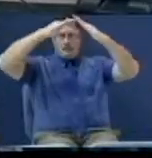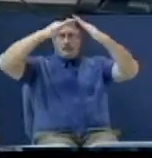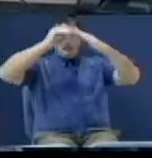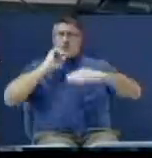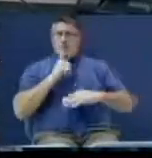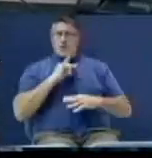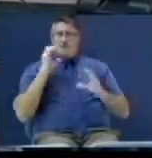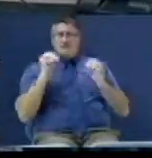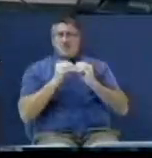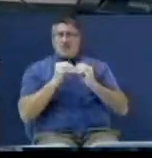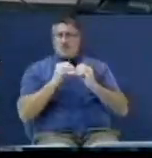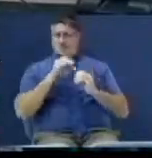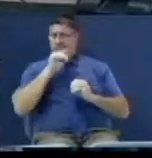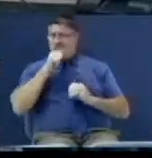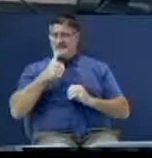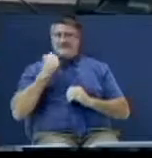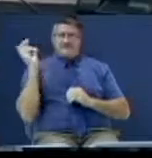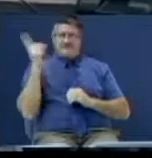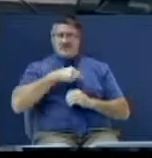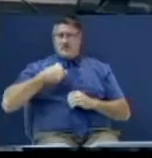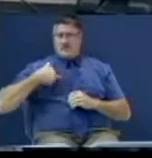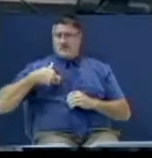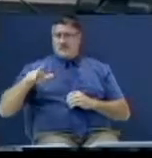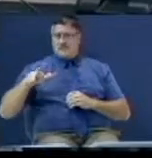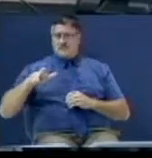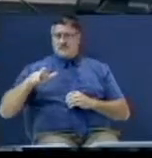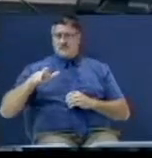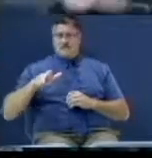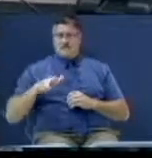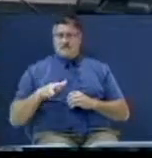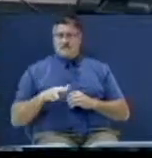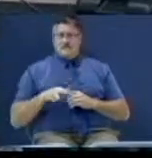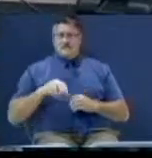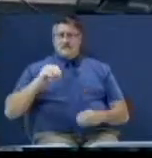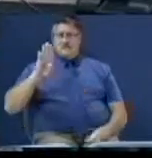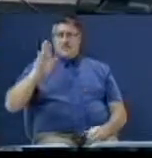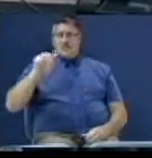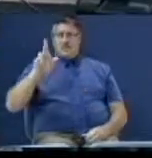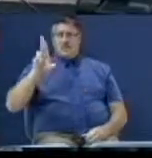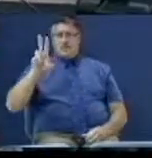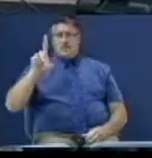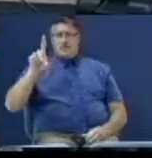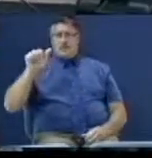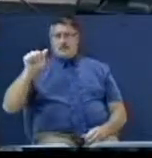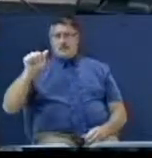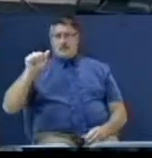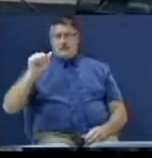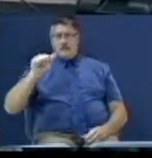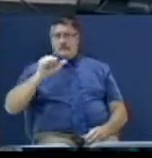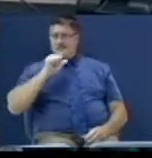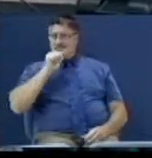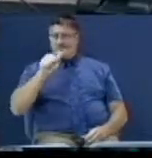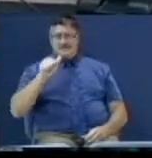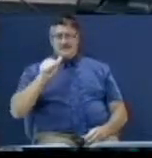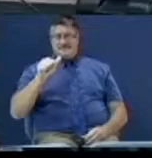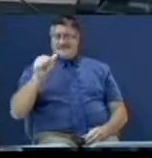is it? Wasn't Mohammed, he's in a grave somewhere. Wasn't Buddha, he's in a pot belly somewhere.